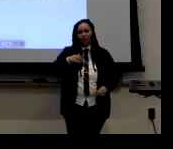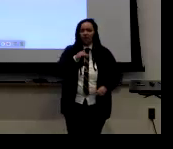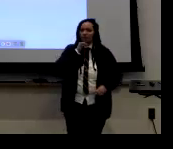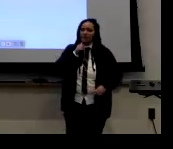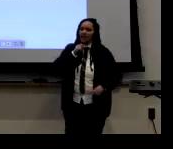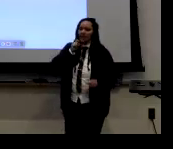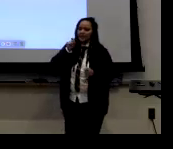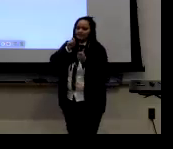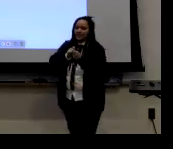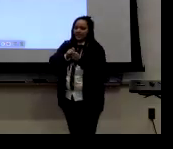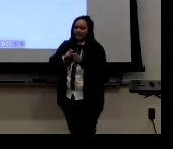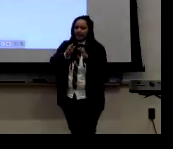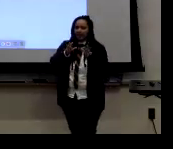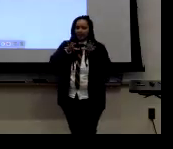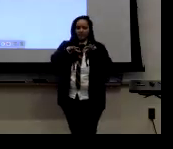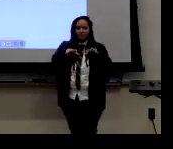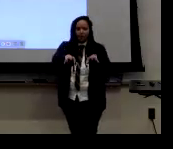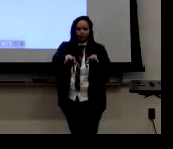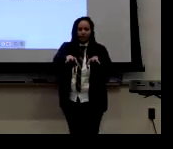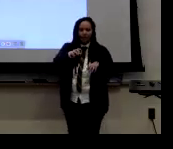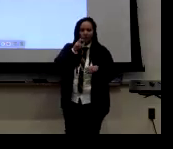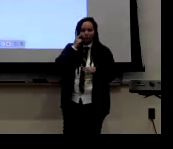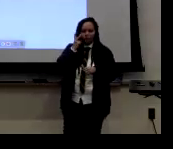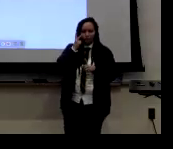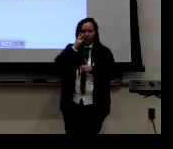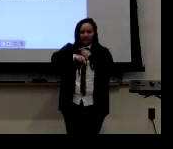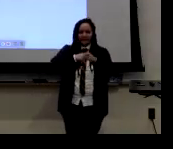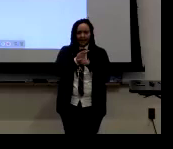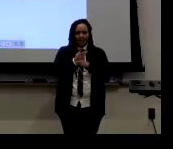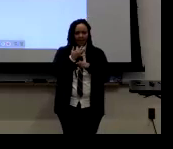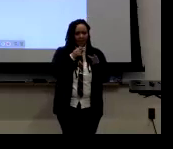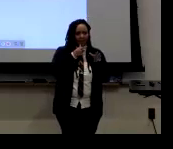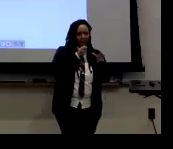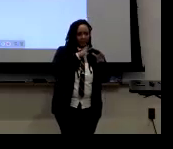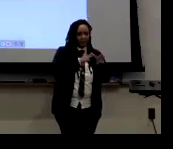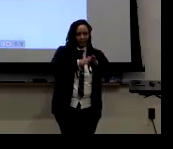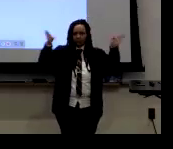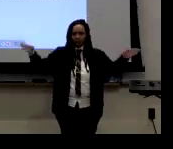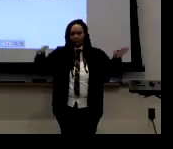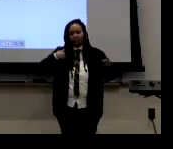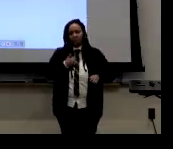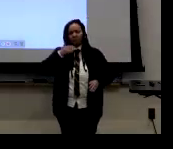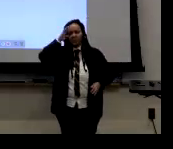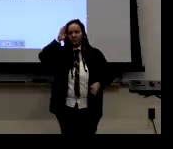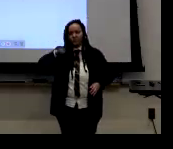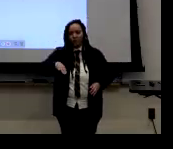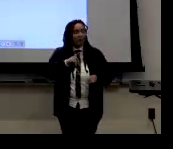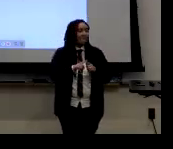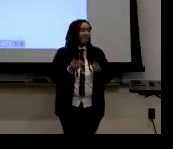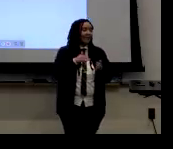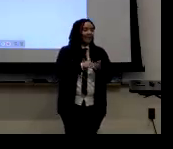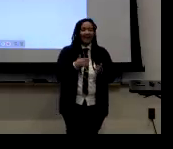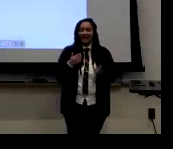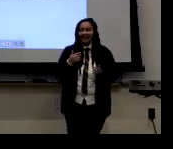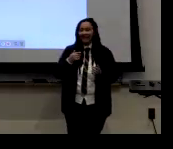And you guys know that, you know, there's not specific frozen two types of gender. It's not linear.